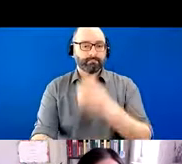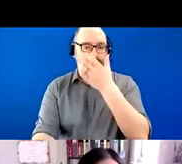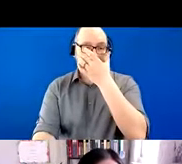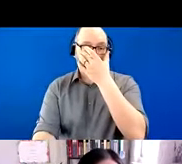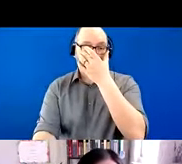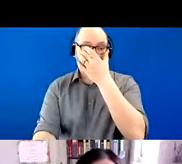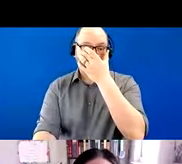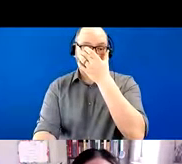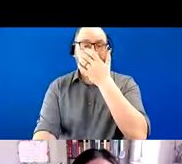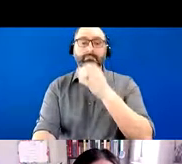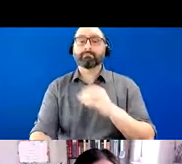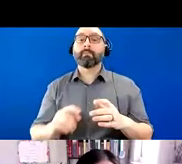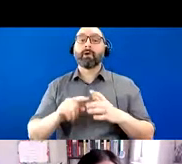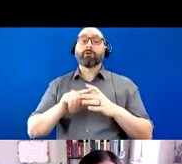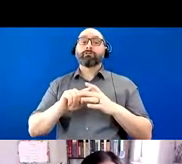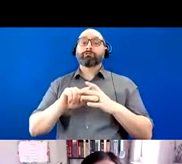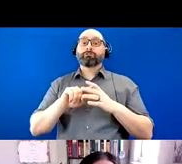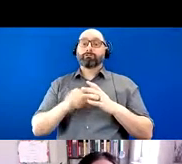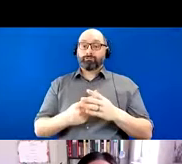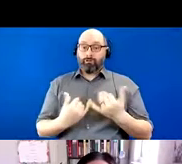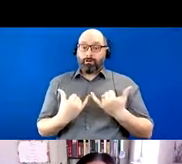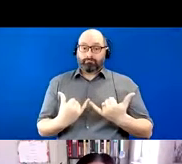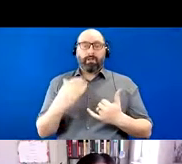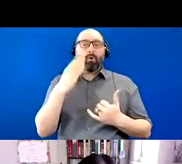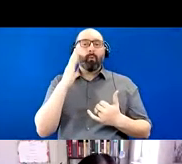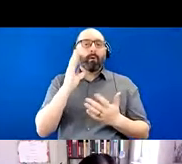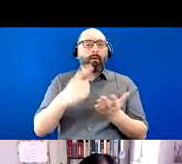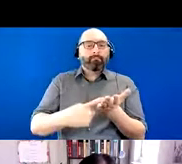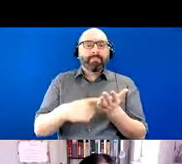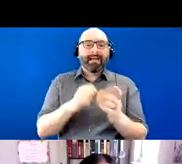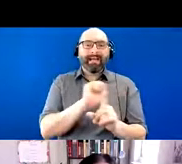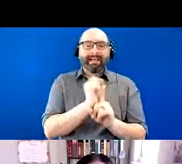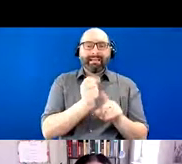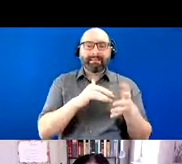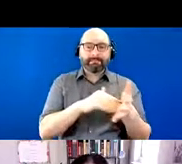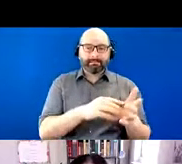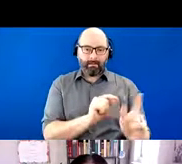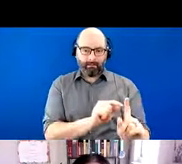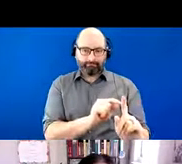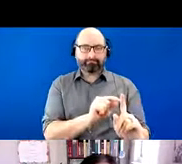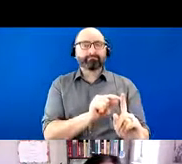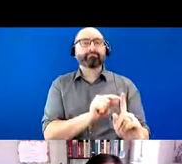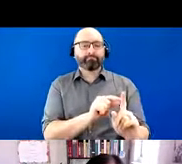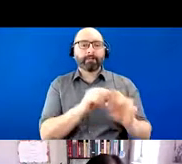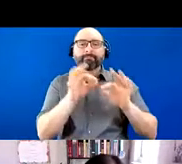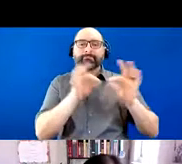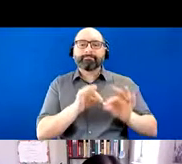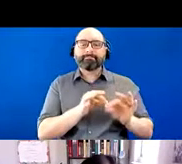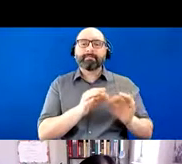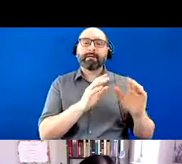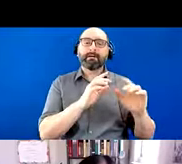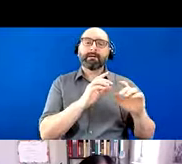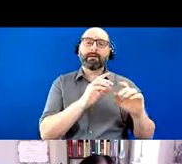So to start, we'll be going through a case study to describe the stages of dementia.